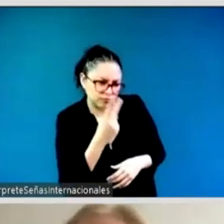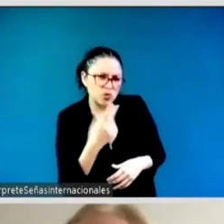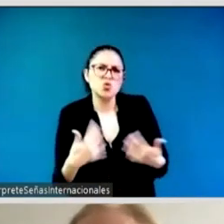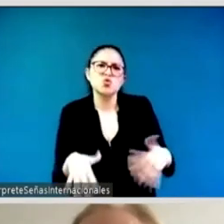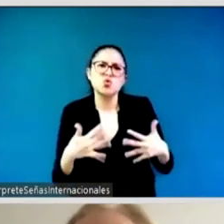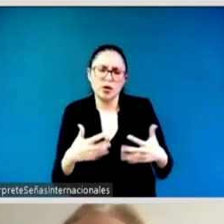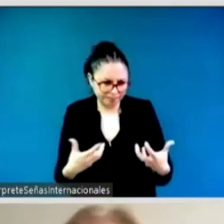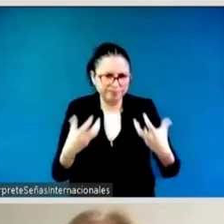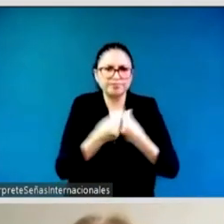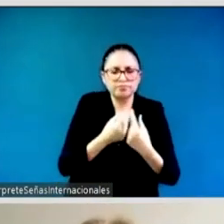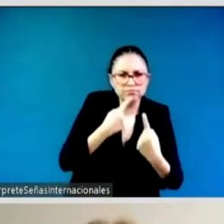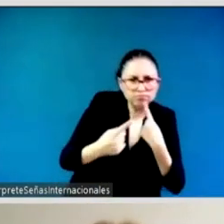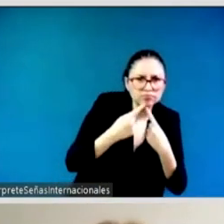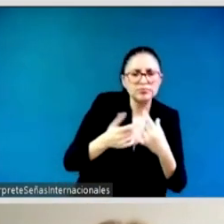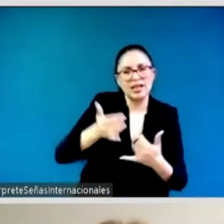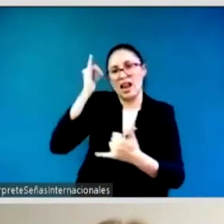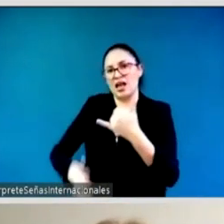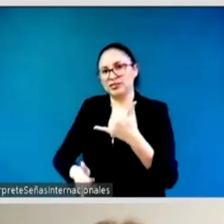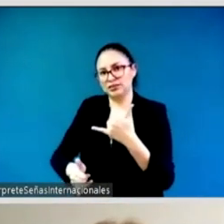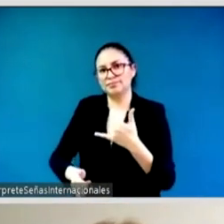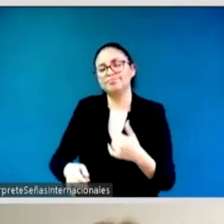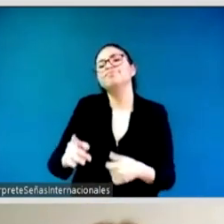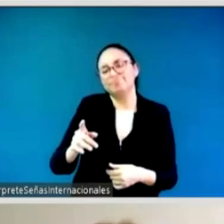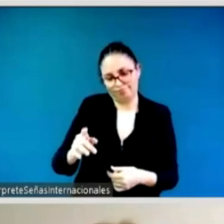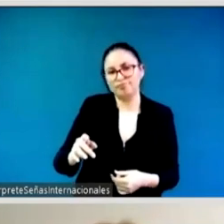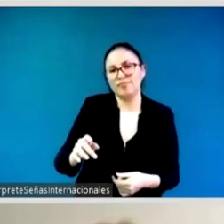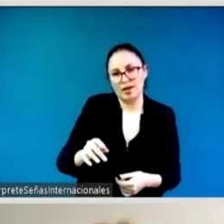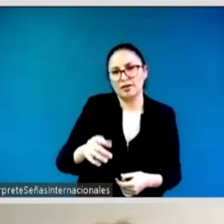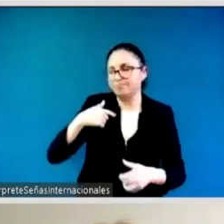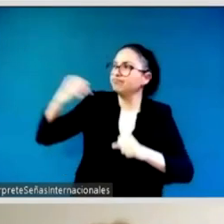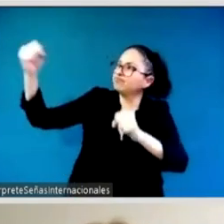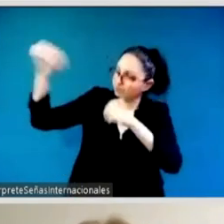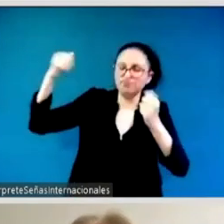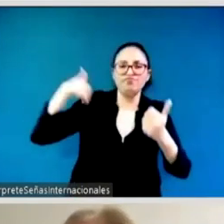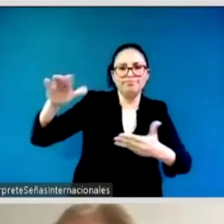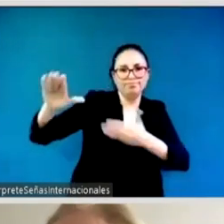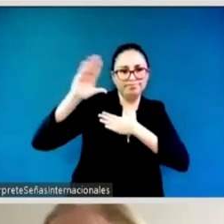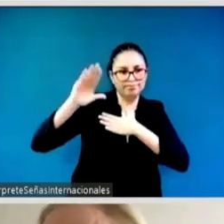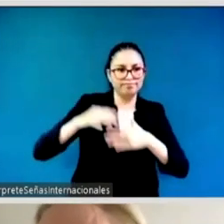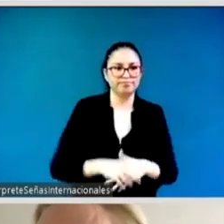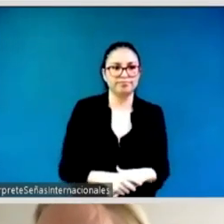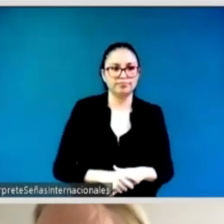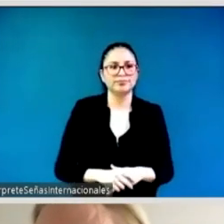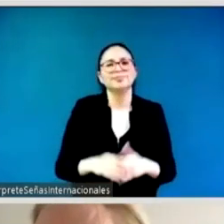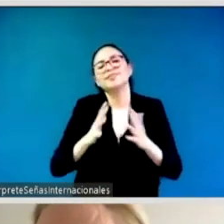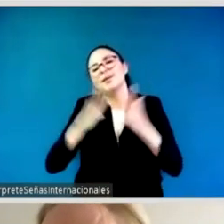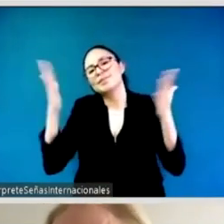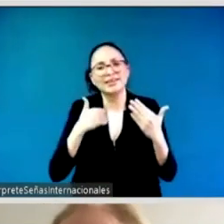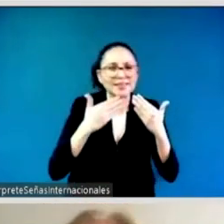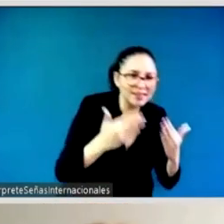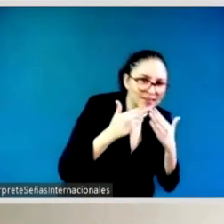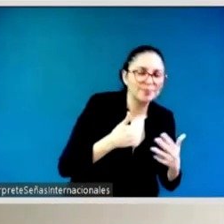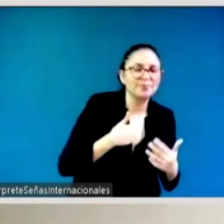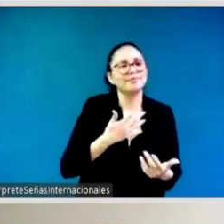yeah well thank you so much i would like to give some good news that is for example in